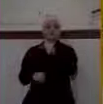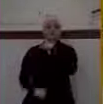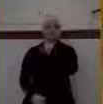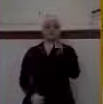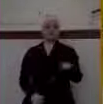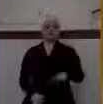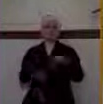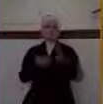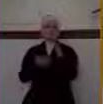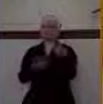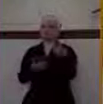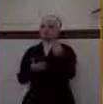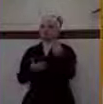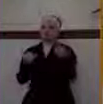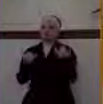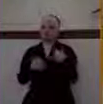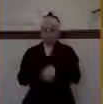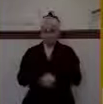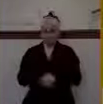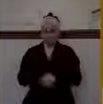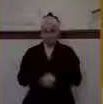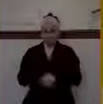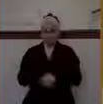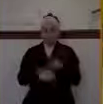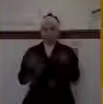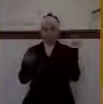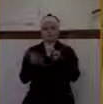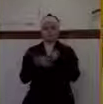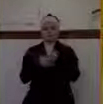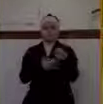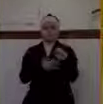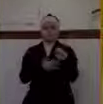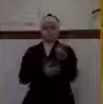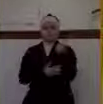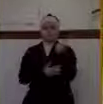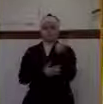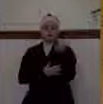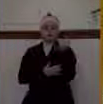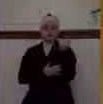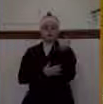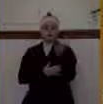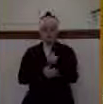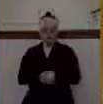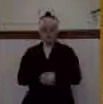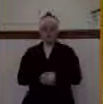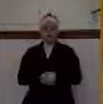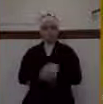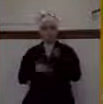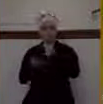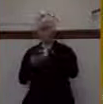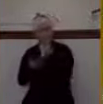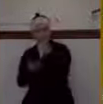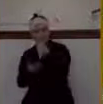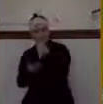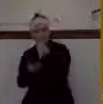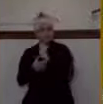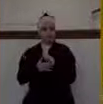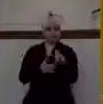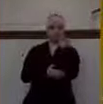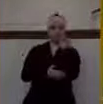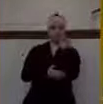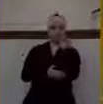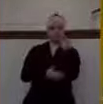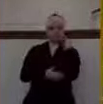chapter 14 tonight, and I want you to look down at verse number 21, 1 Kings chapter 14, verse 21.